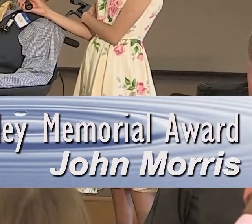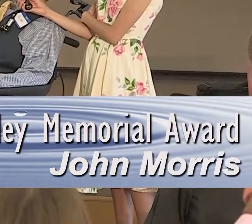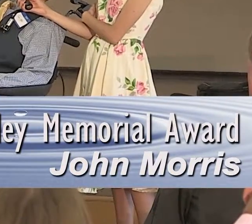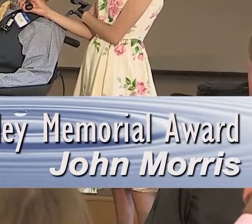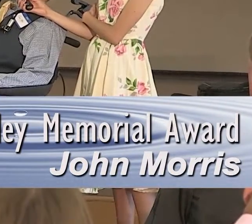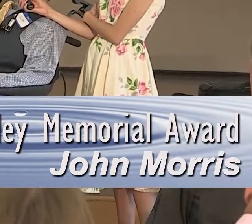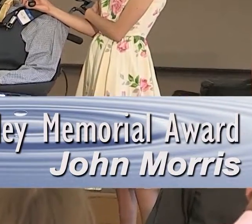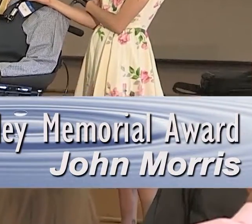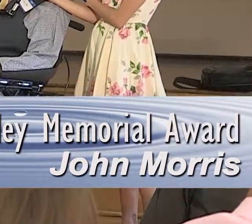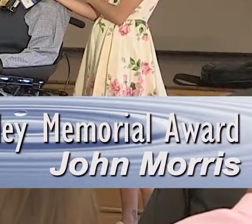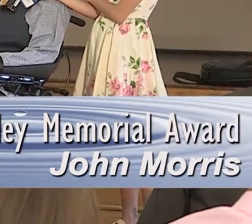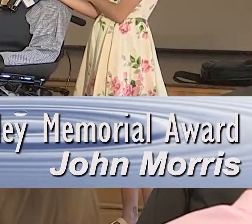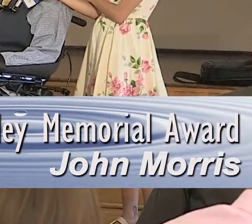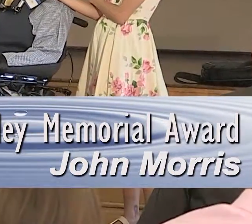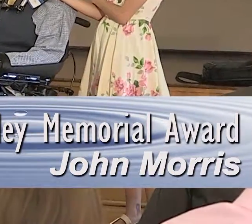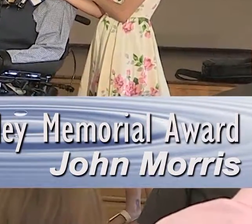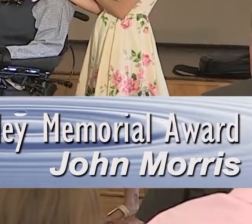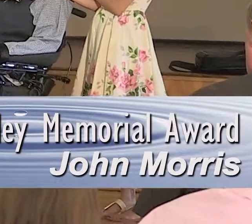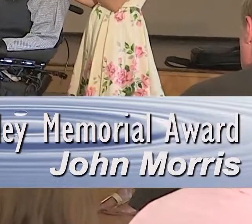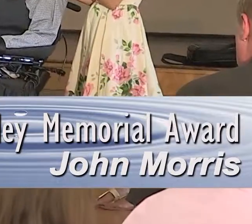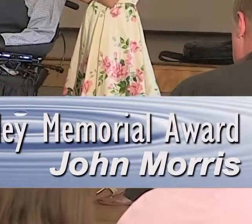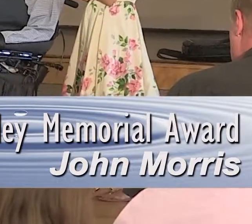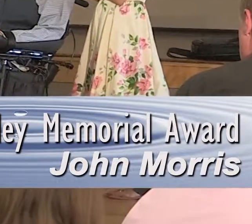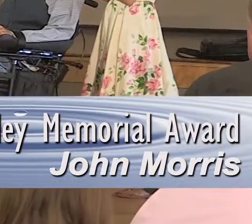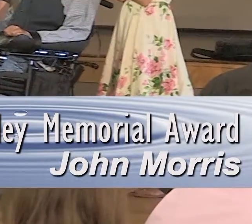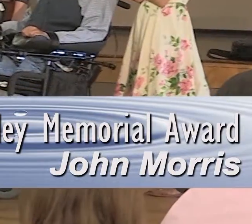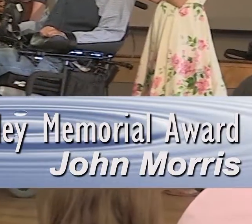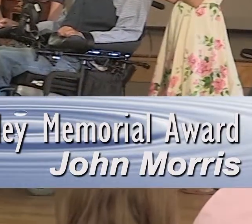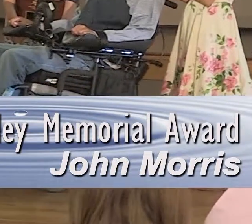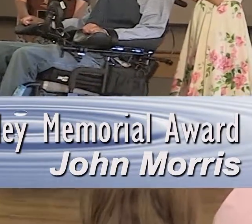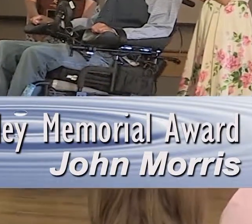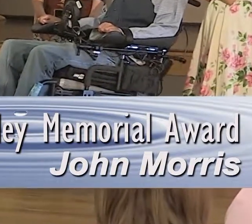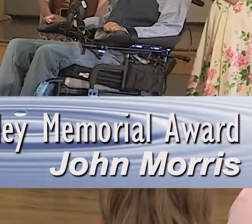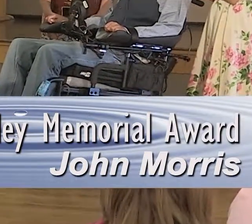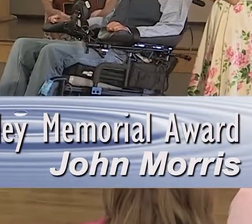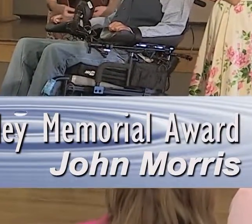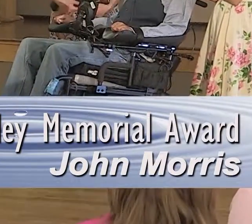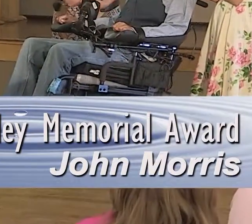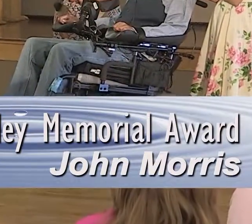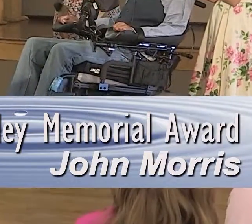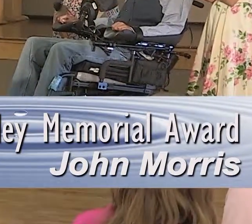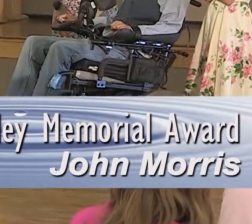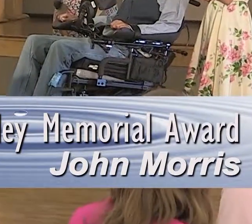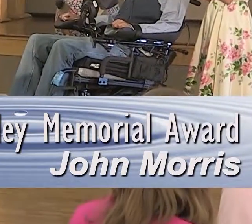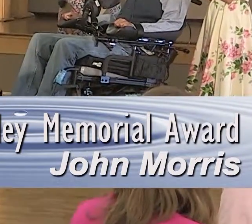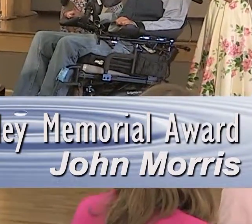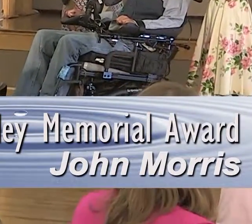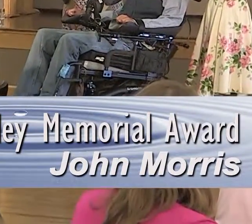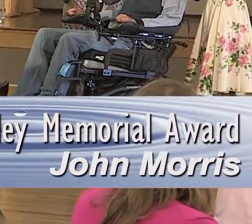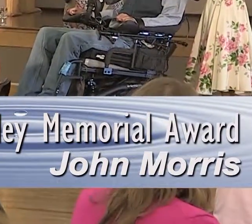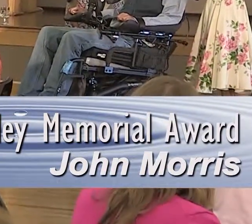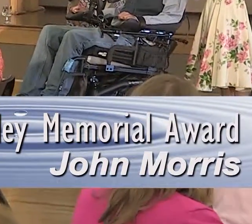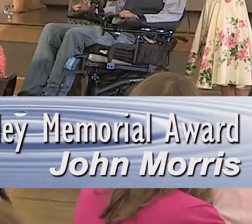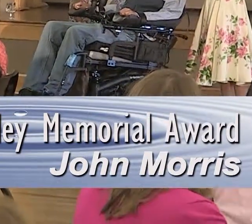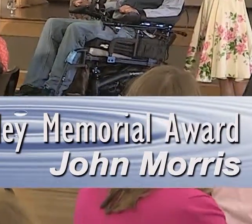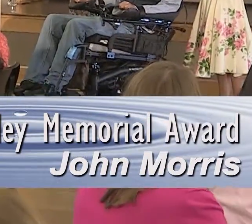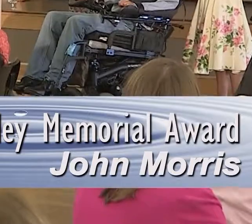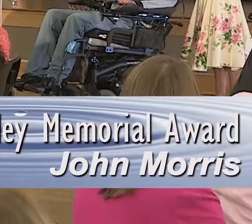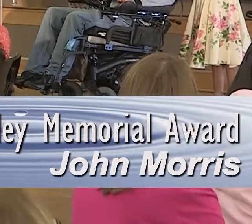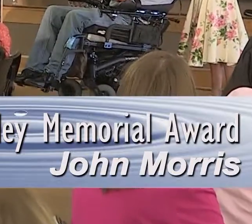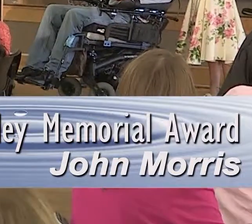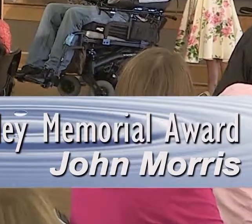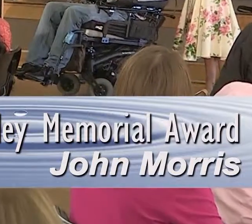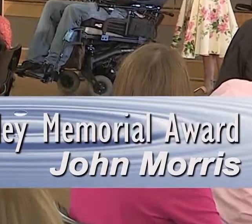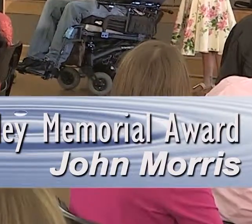Without you and your help at Colorado State, I would not be where I am today. And I truly thank you for all your support,